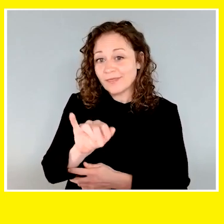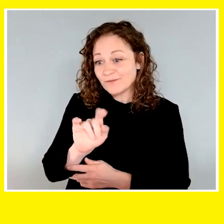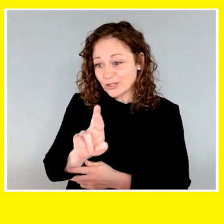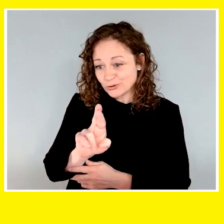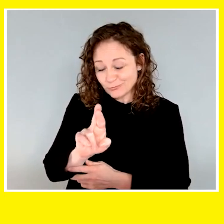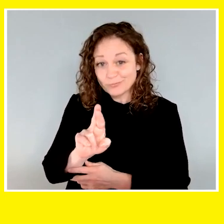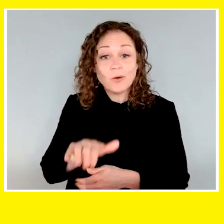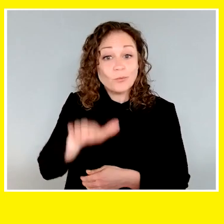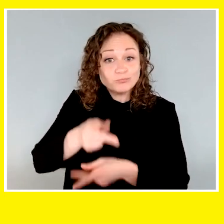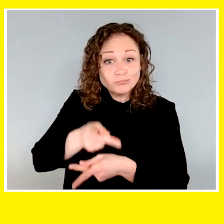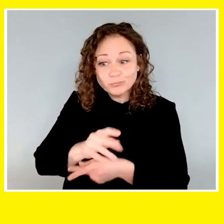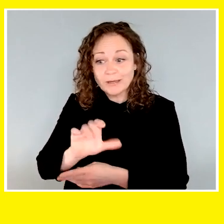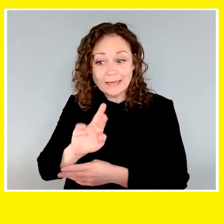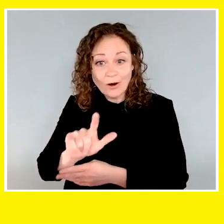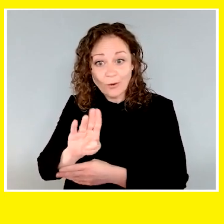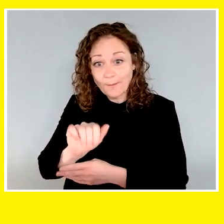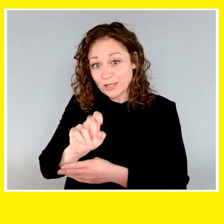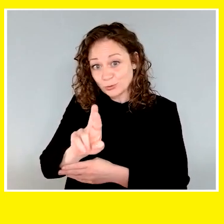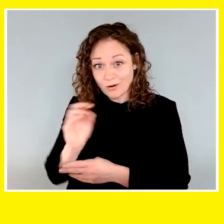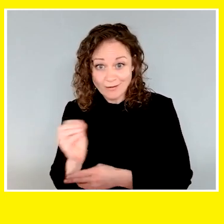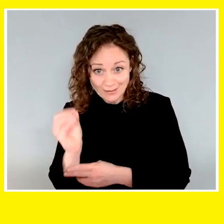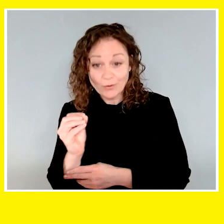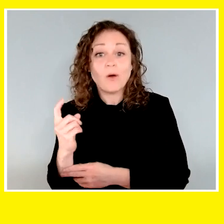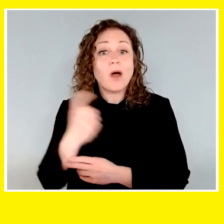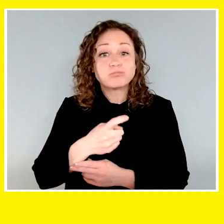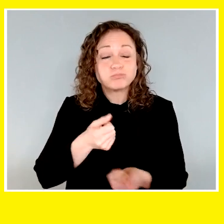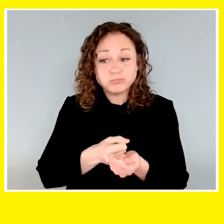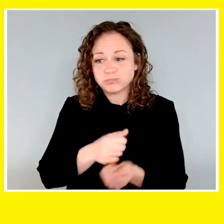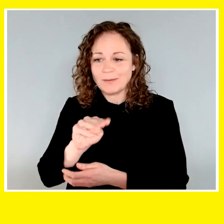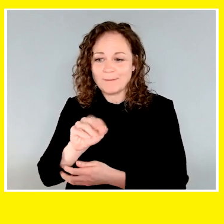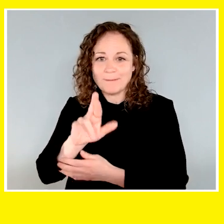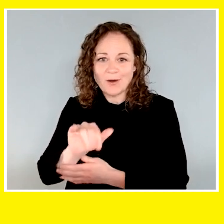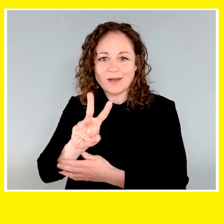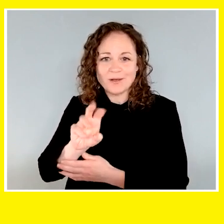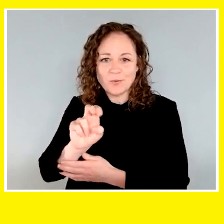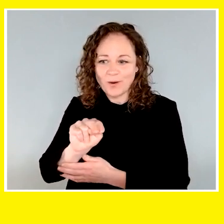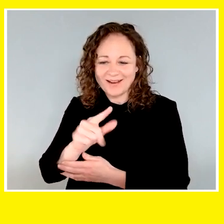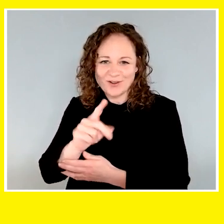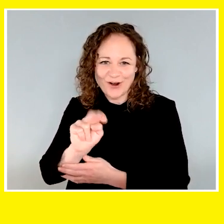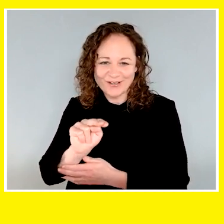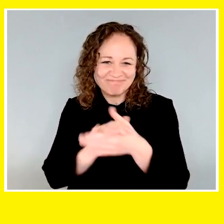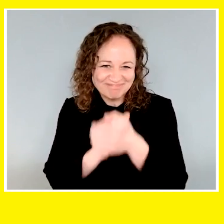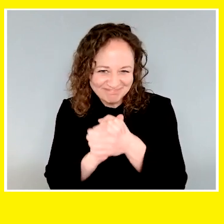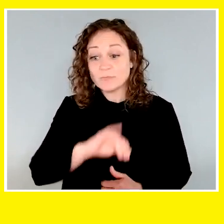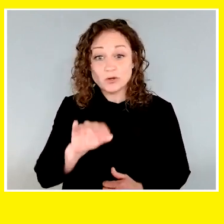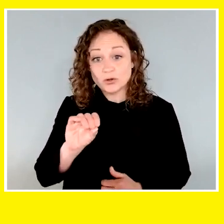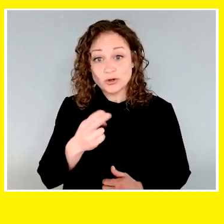by Carol Badour in Ontario and generously sponsored by Mary Weingarten. Congratulations, Julian and Victor.